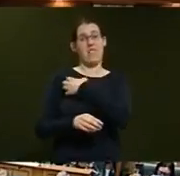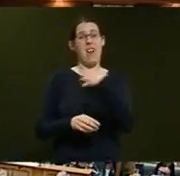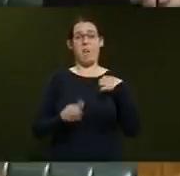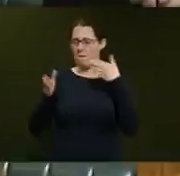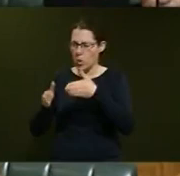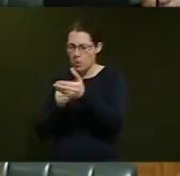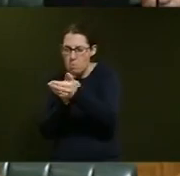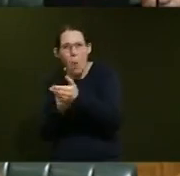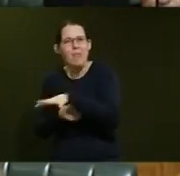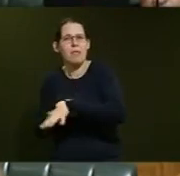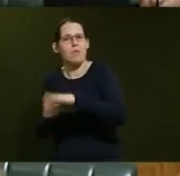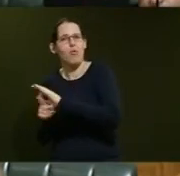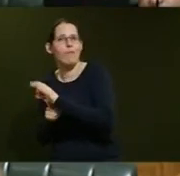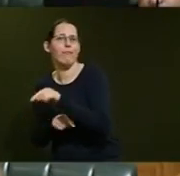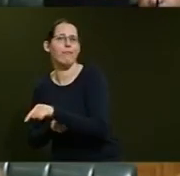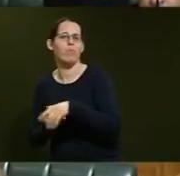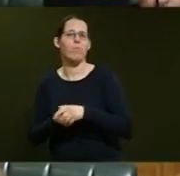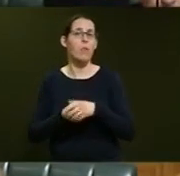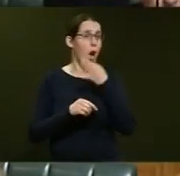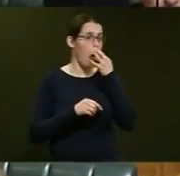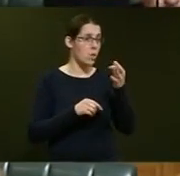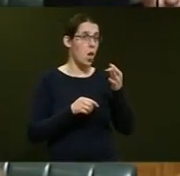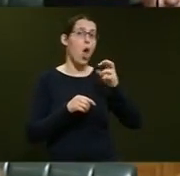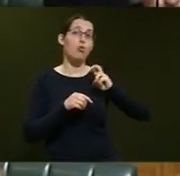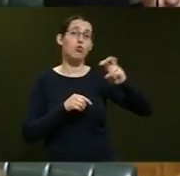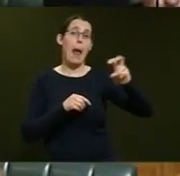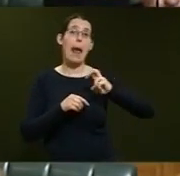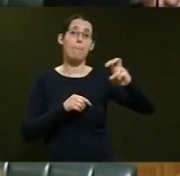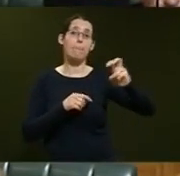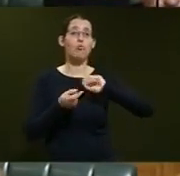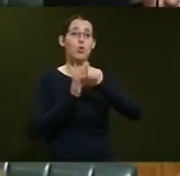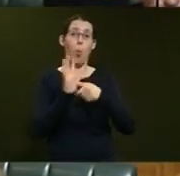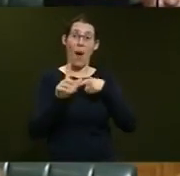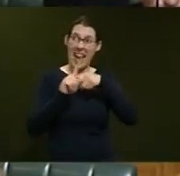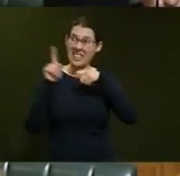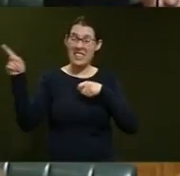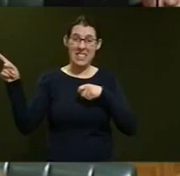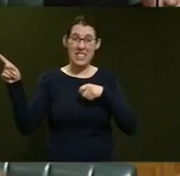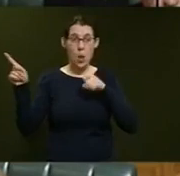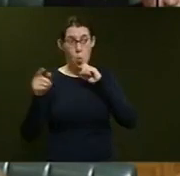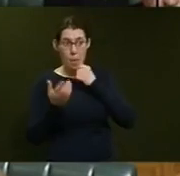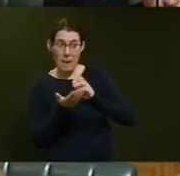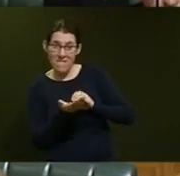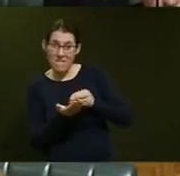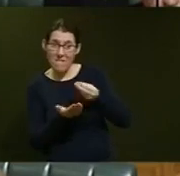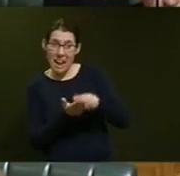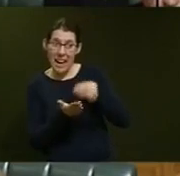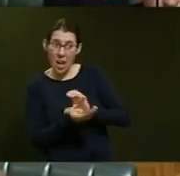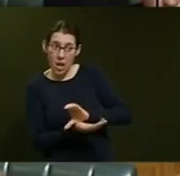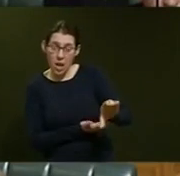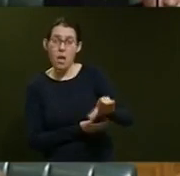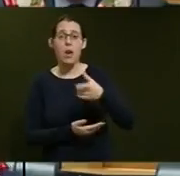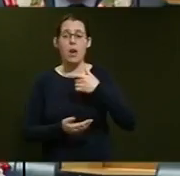Will the tram projects in Auckland that he's been championing be funded from revenue gained from fuel taxes?